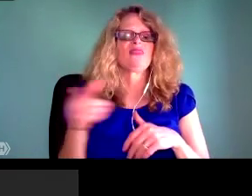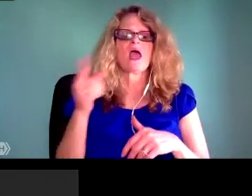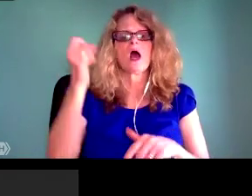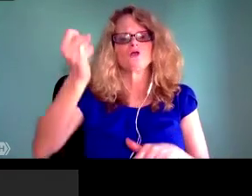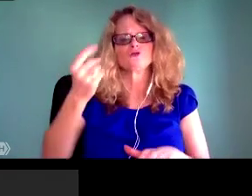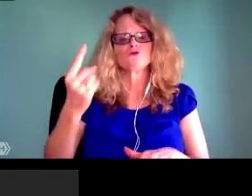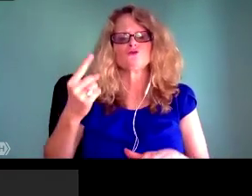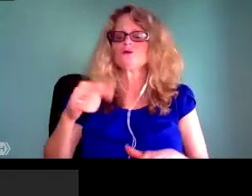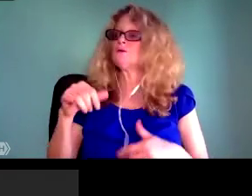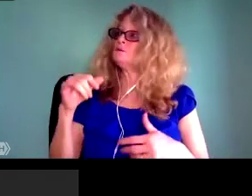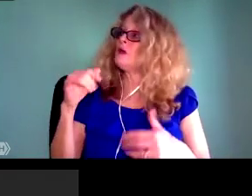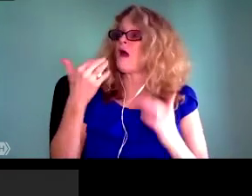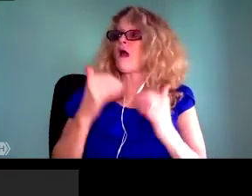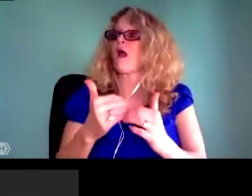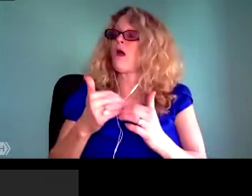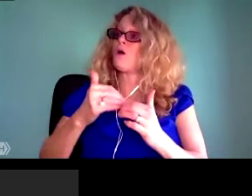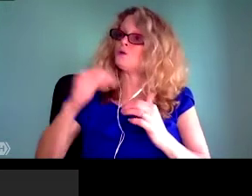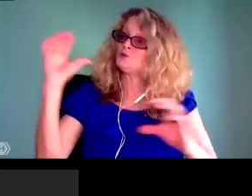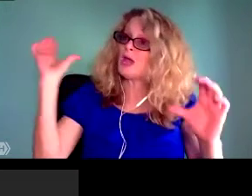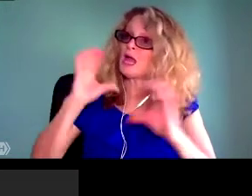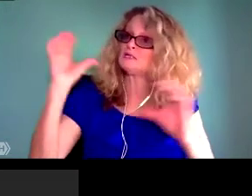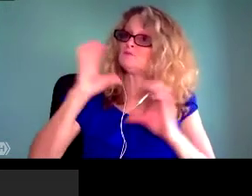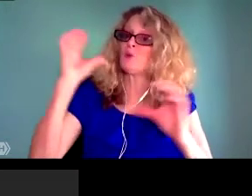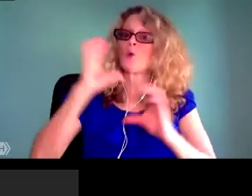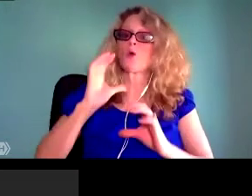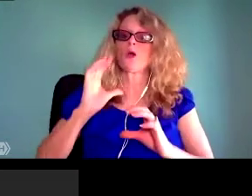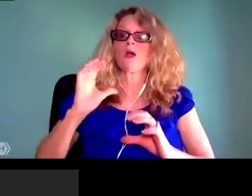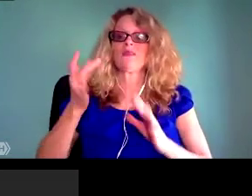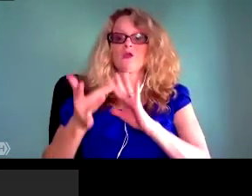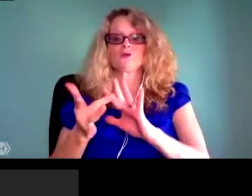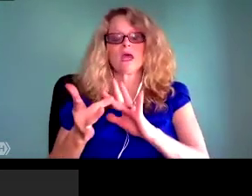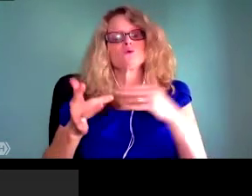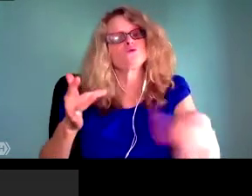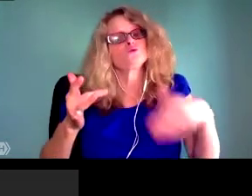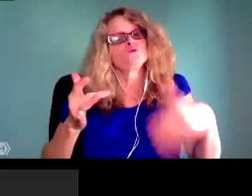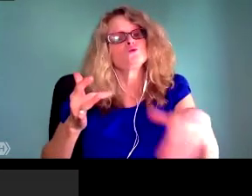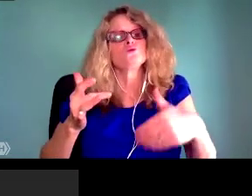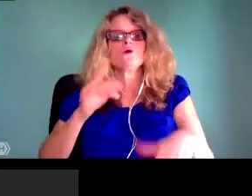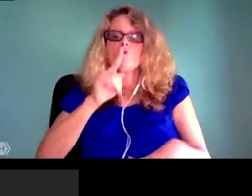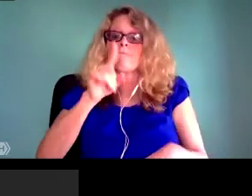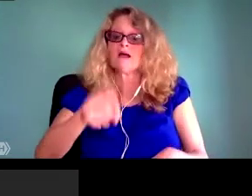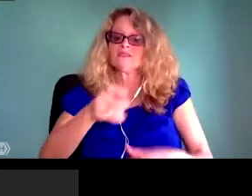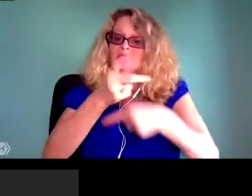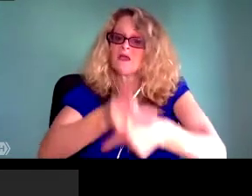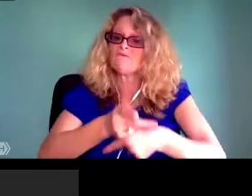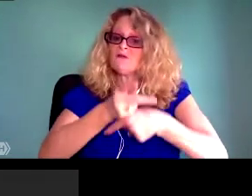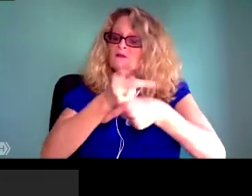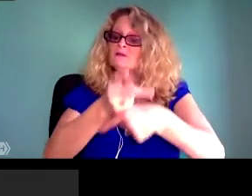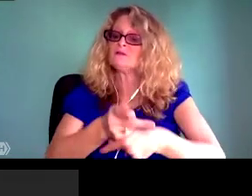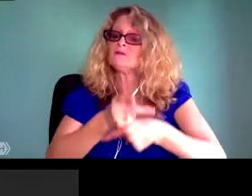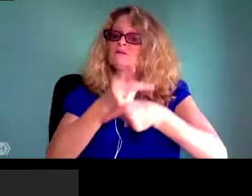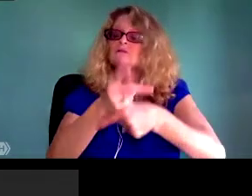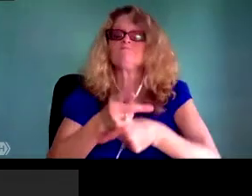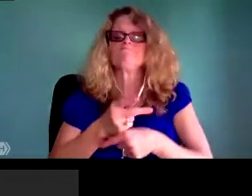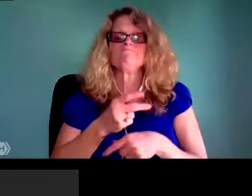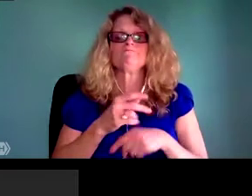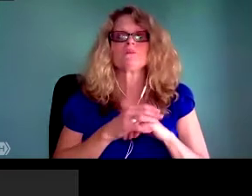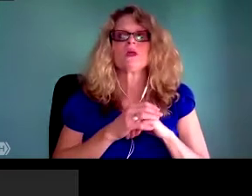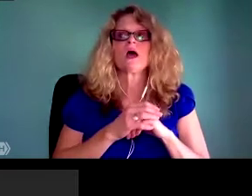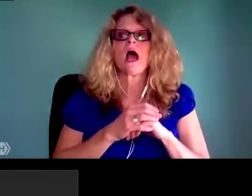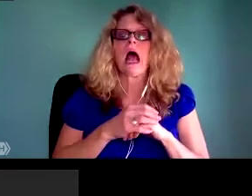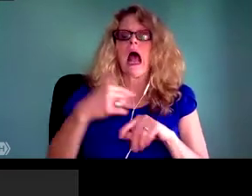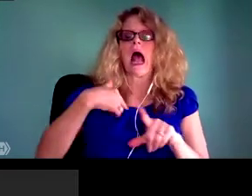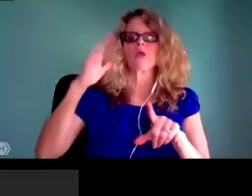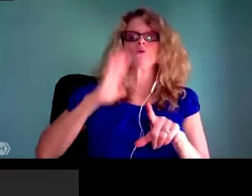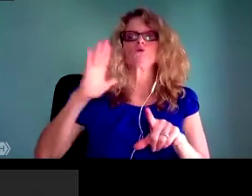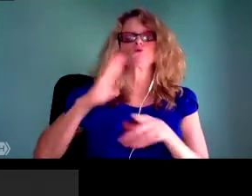search engines came about because they did some of the hard work, you know, indexing what was available